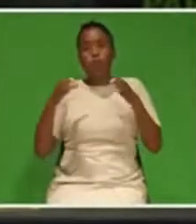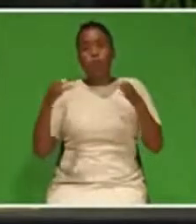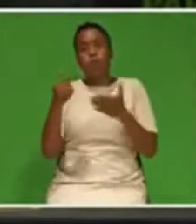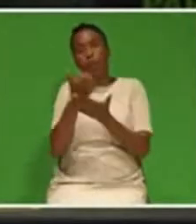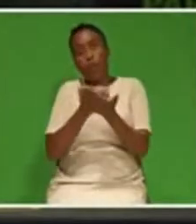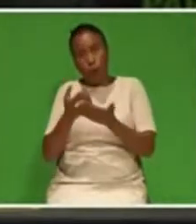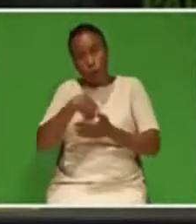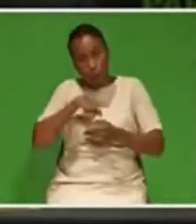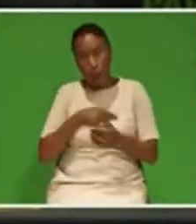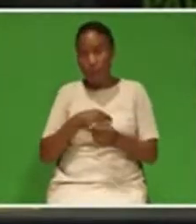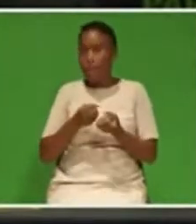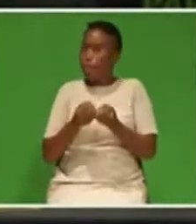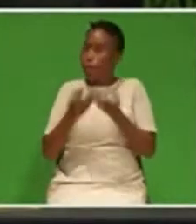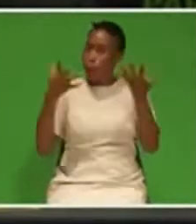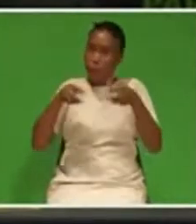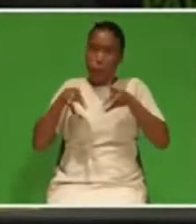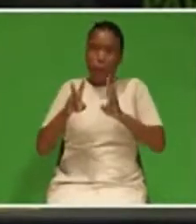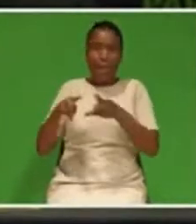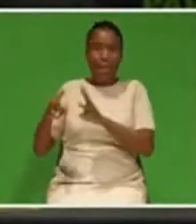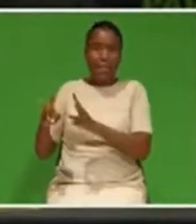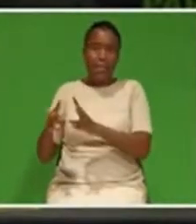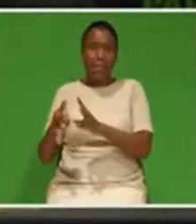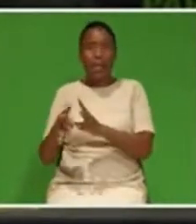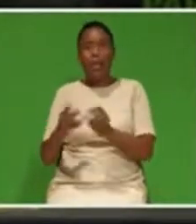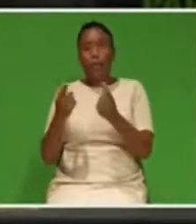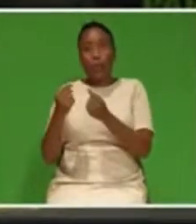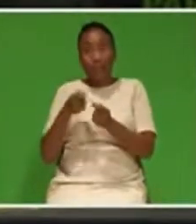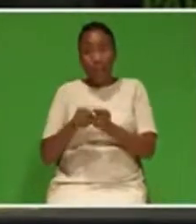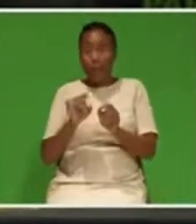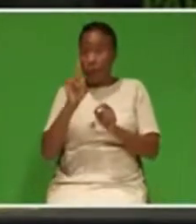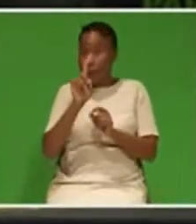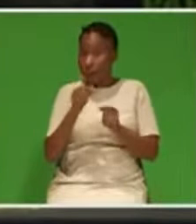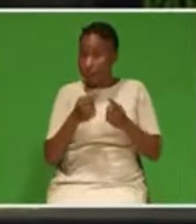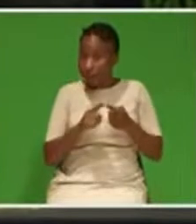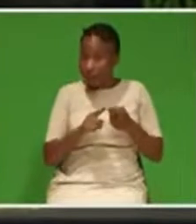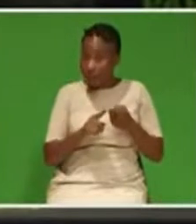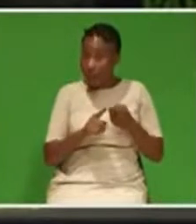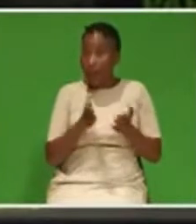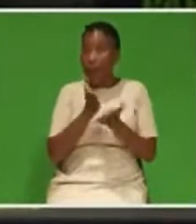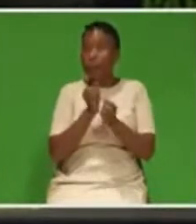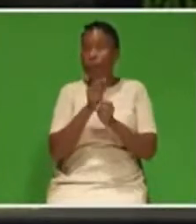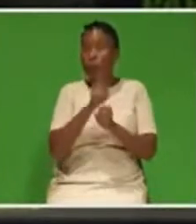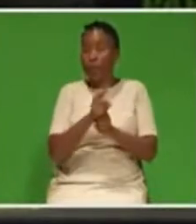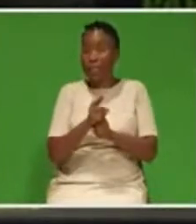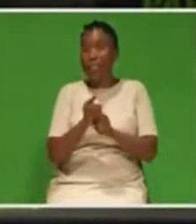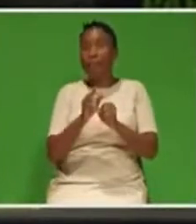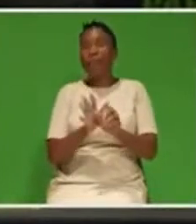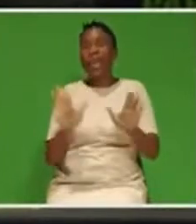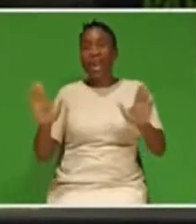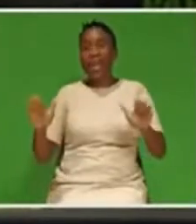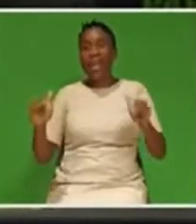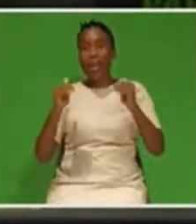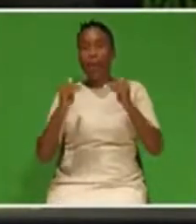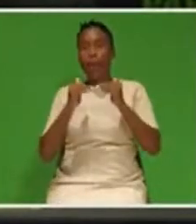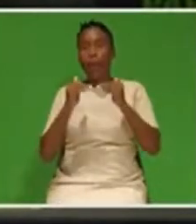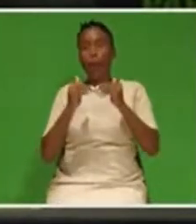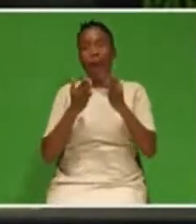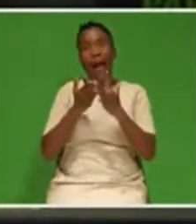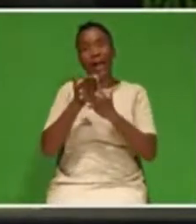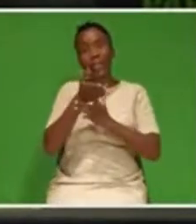to harness that potential is through ensuring equal access to quality education.